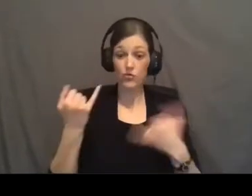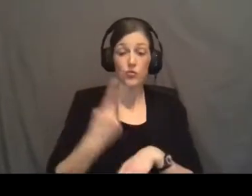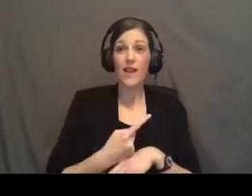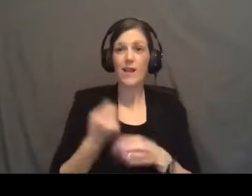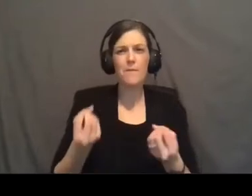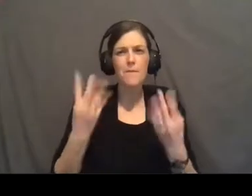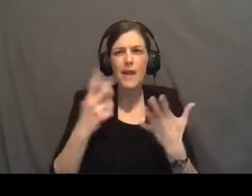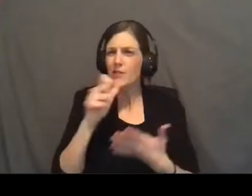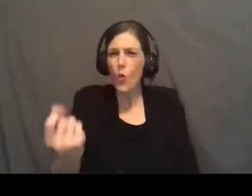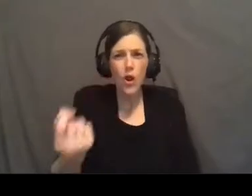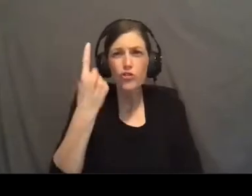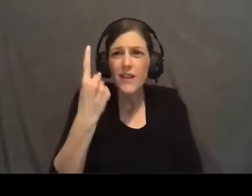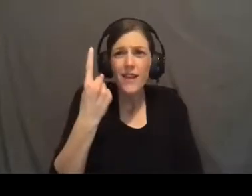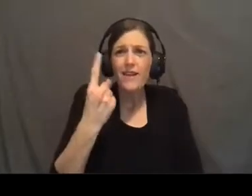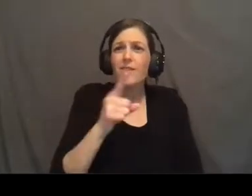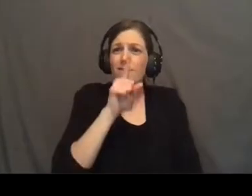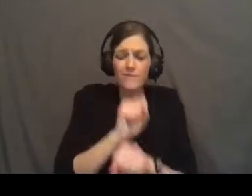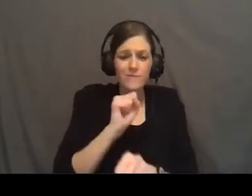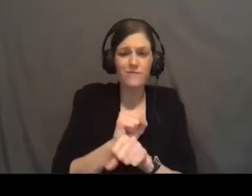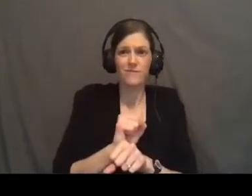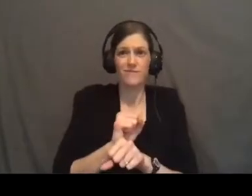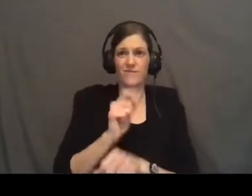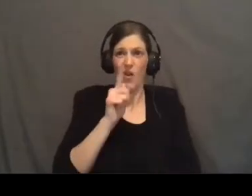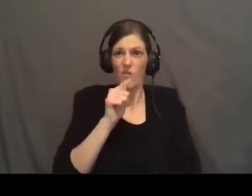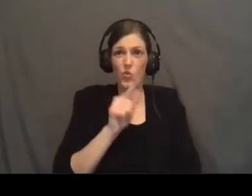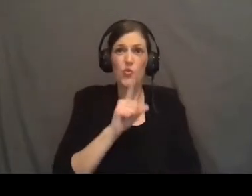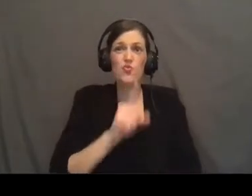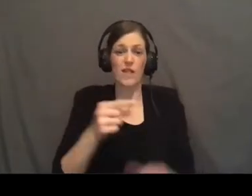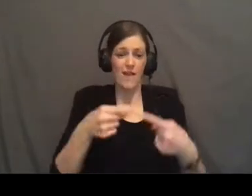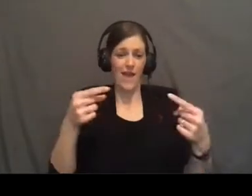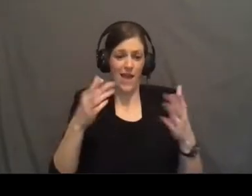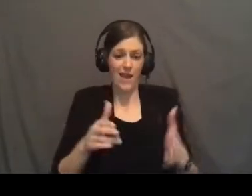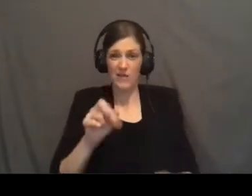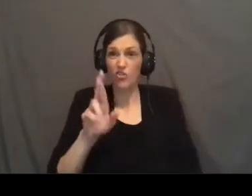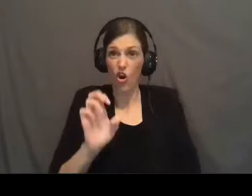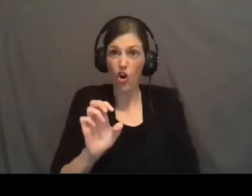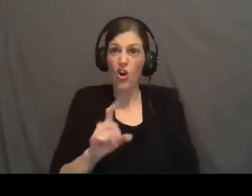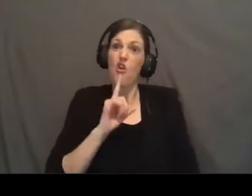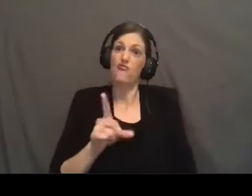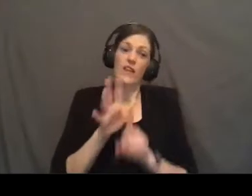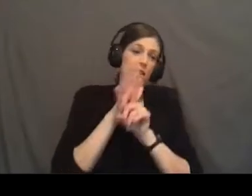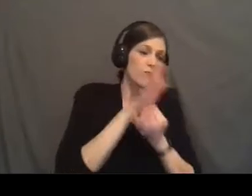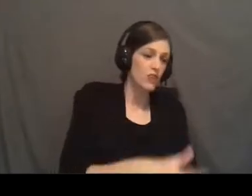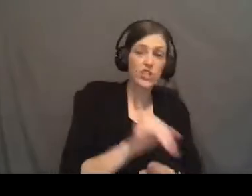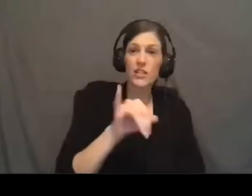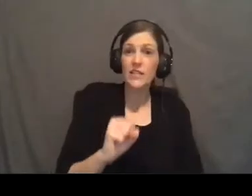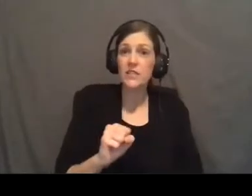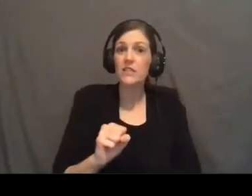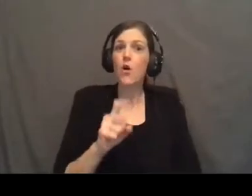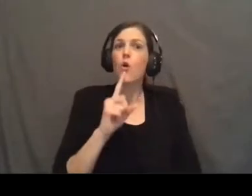many fail to understand the reality, who our real enemies are, what our real oppression is, what our real